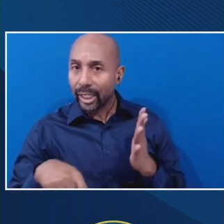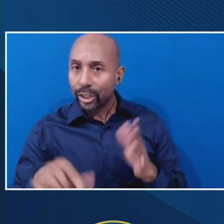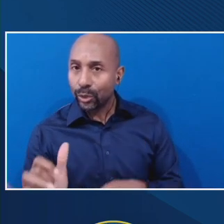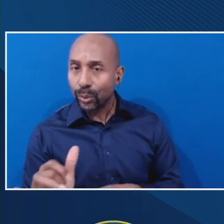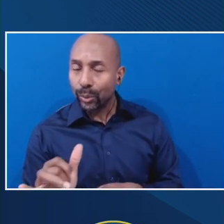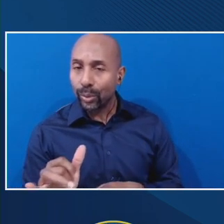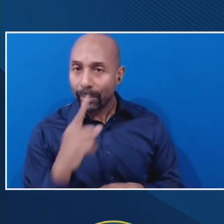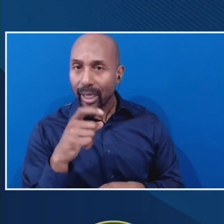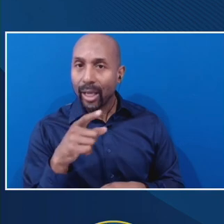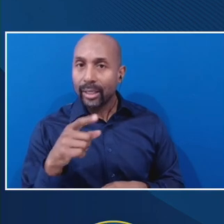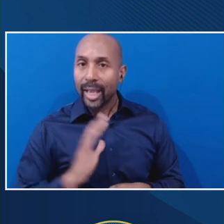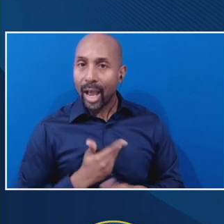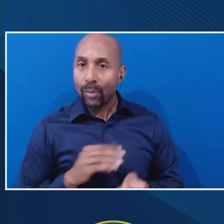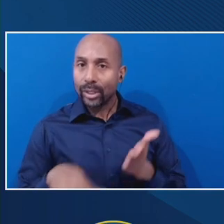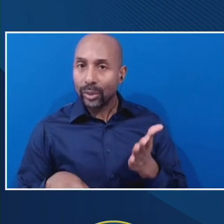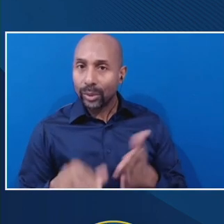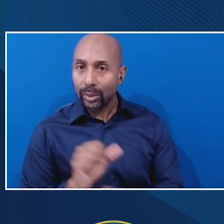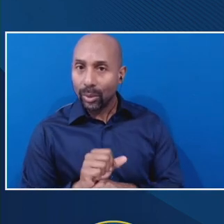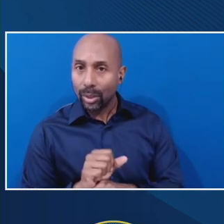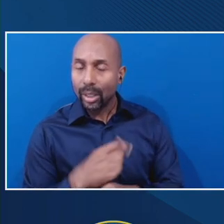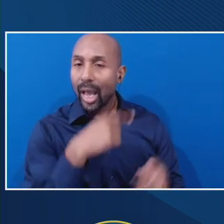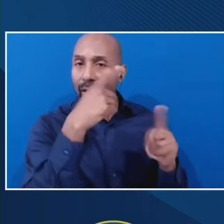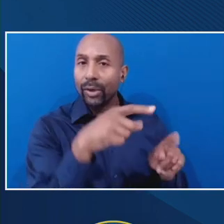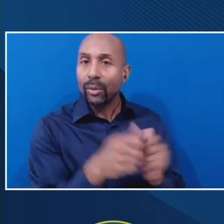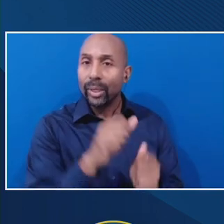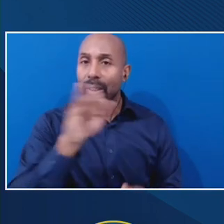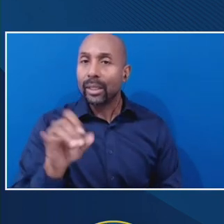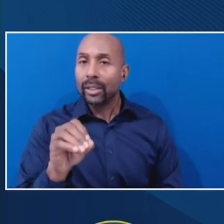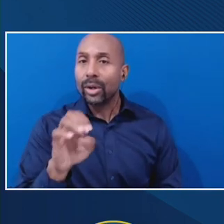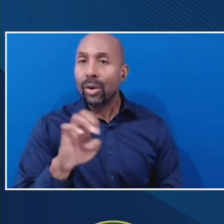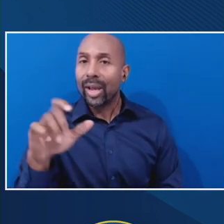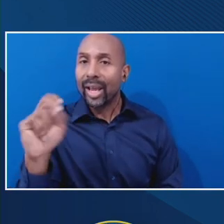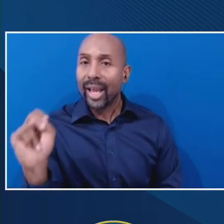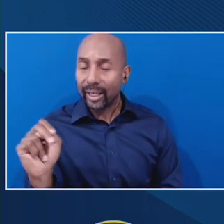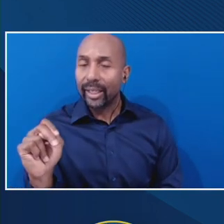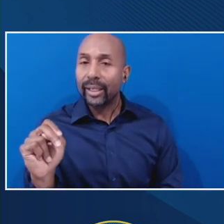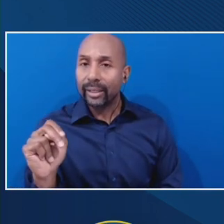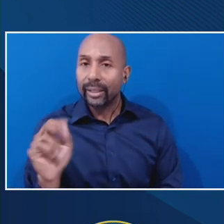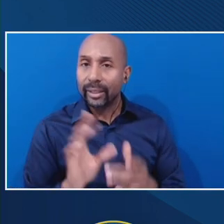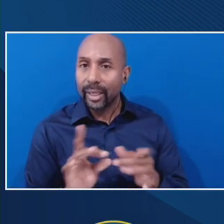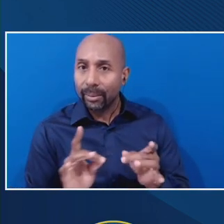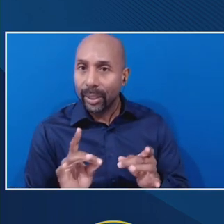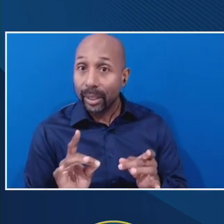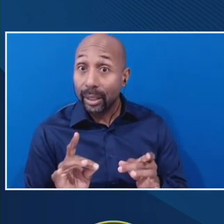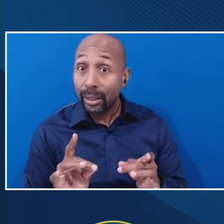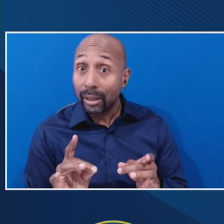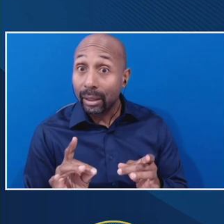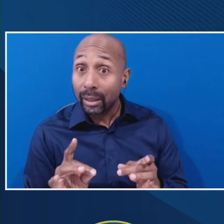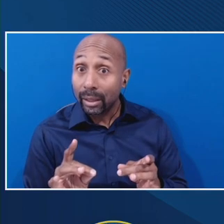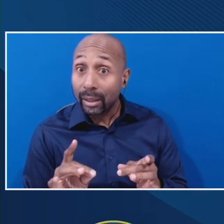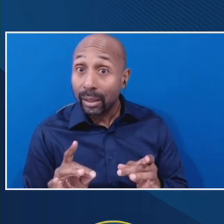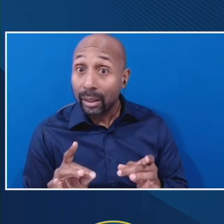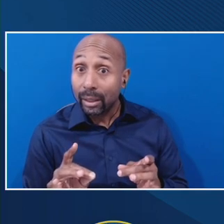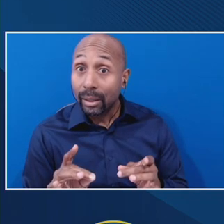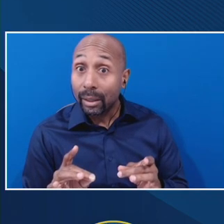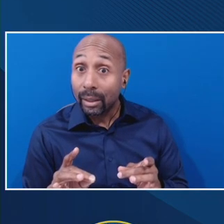think that I agree with Joellen's statement and would just let that stand. Thank you.